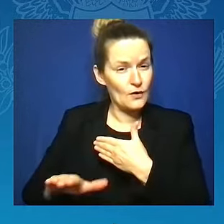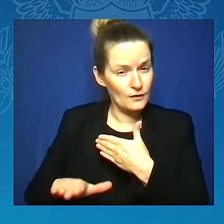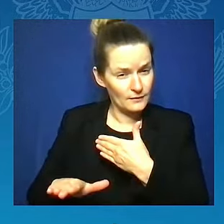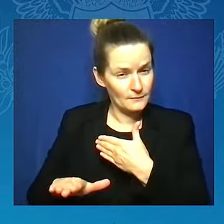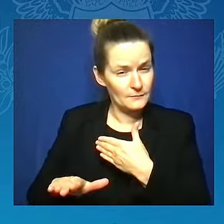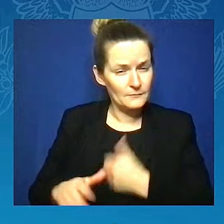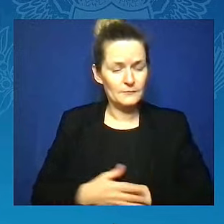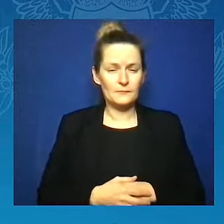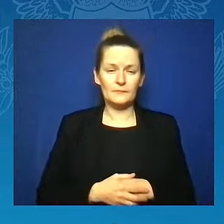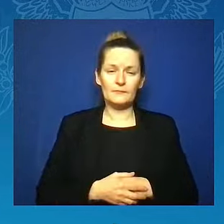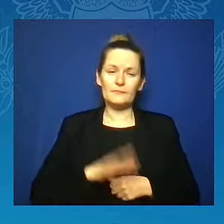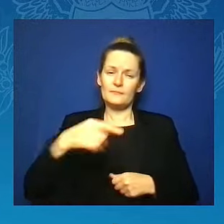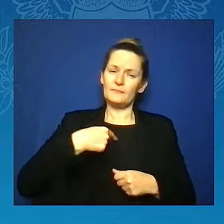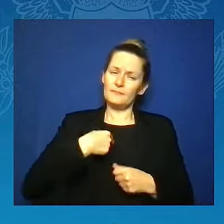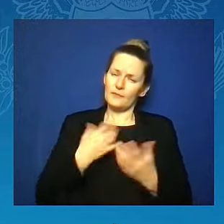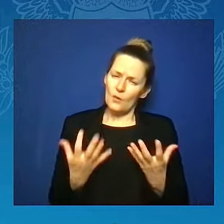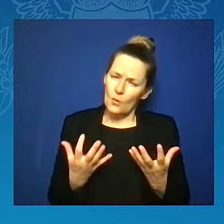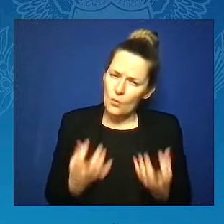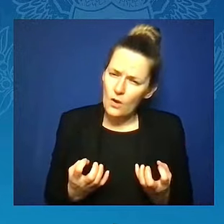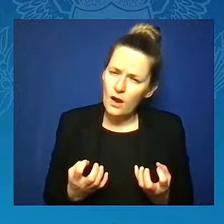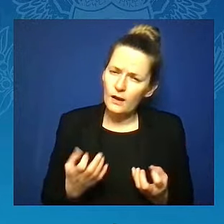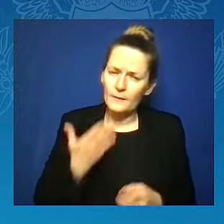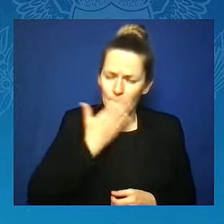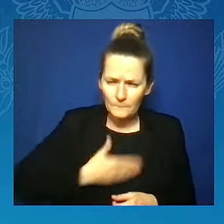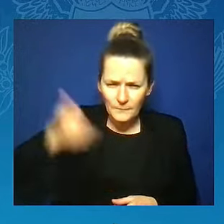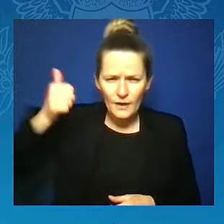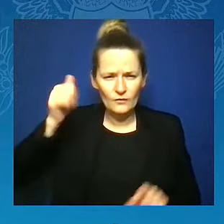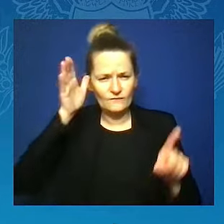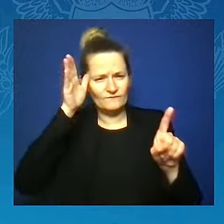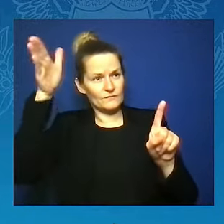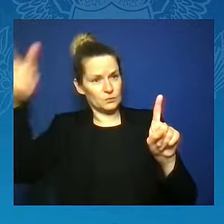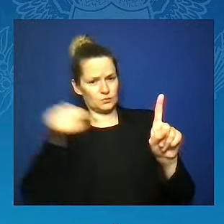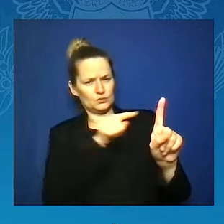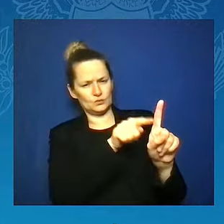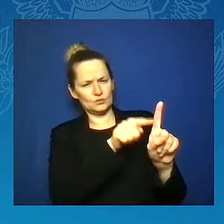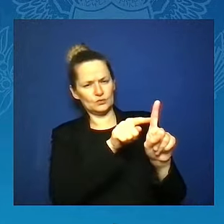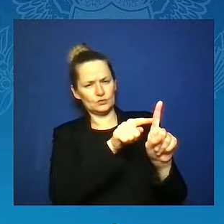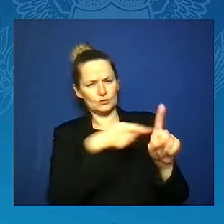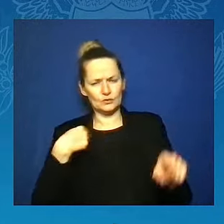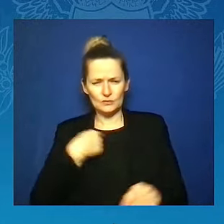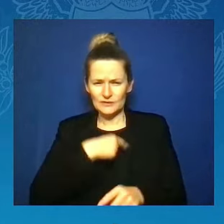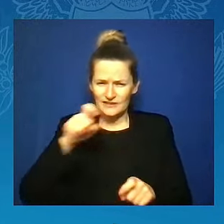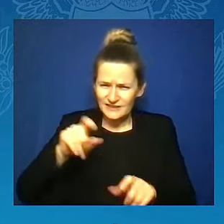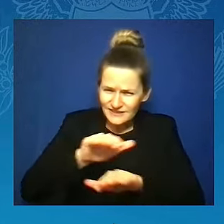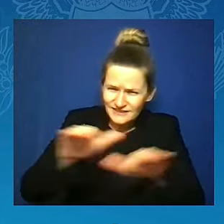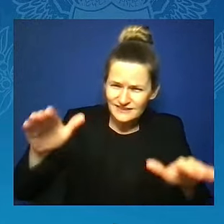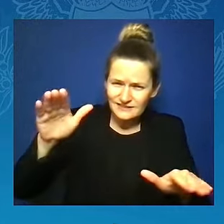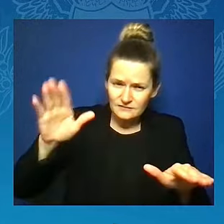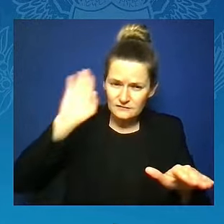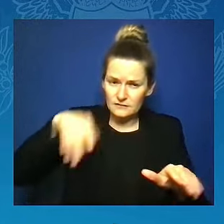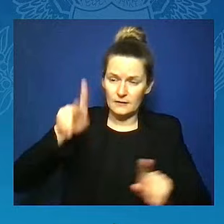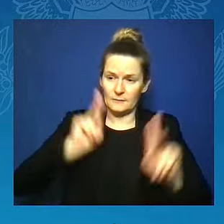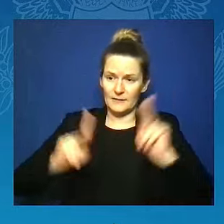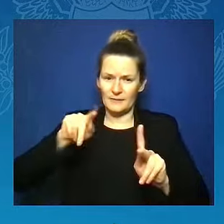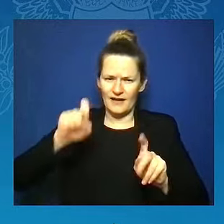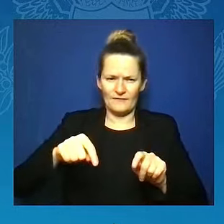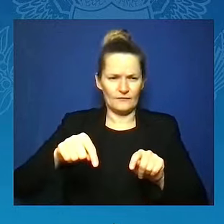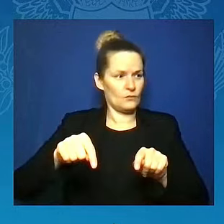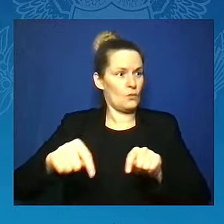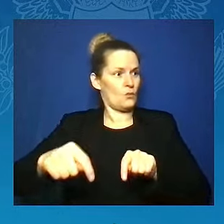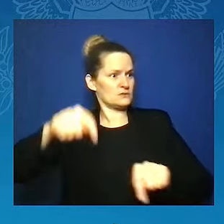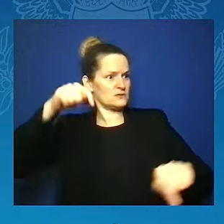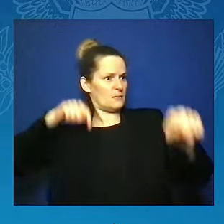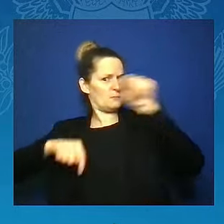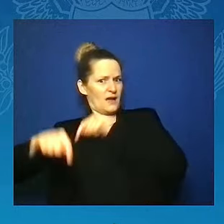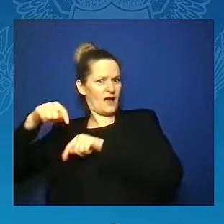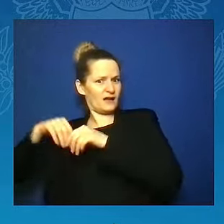also recognize there are those who are trying to take us backward. You may have seen their agenda.